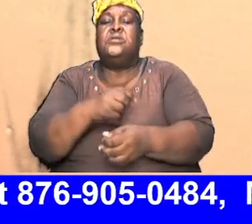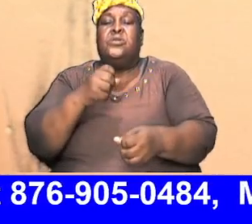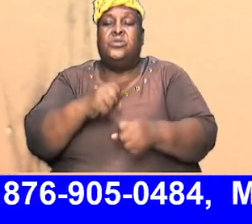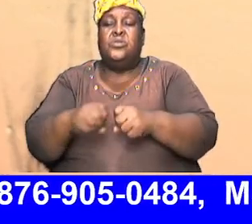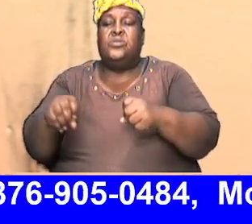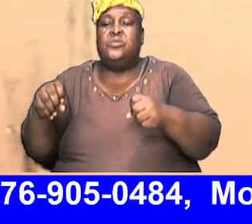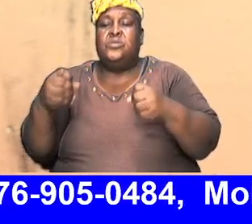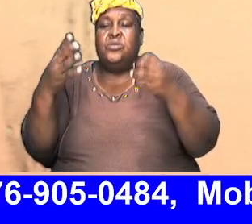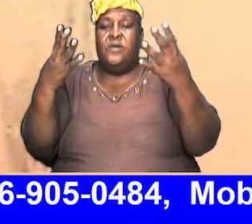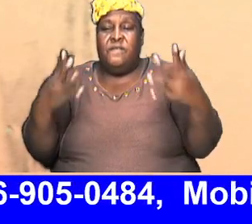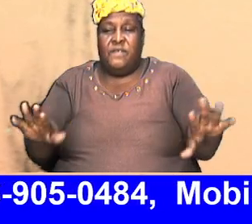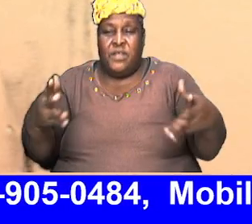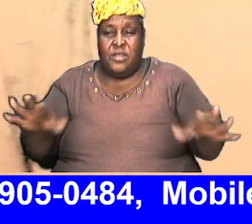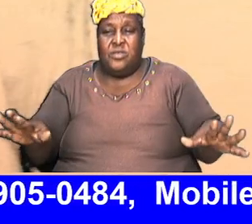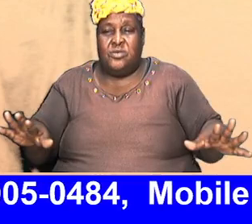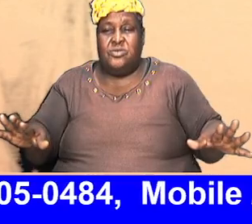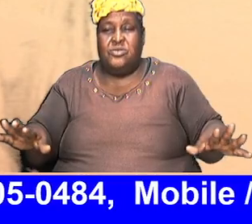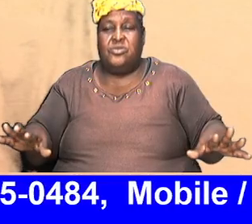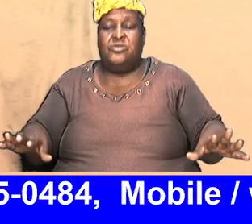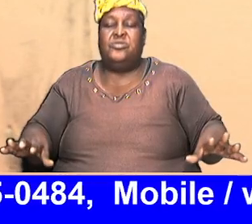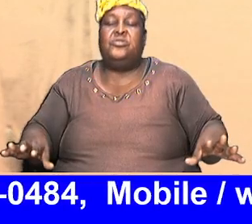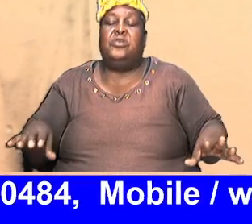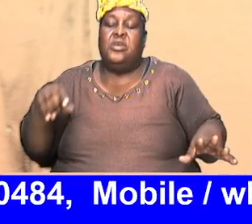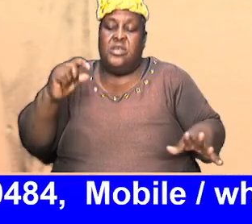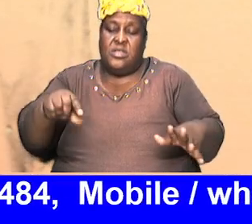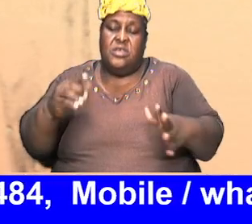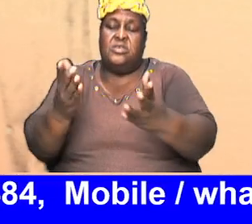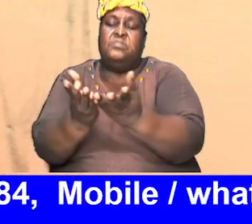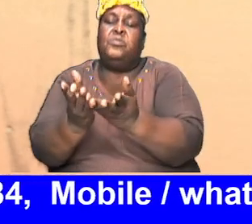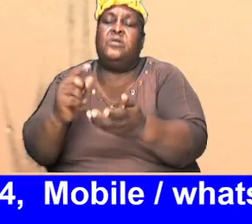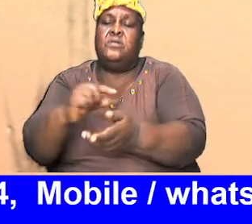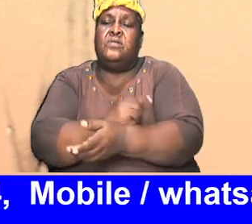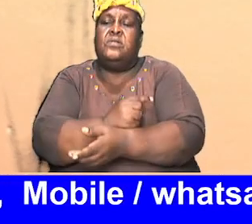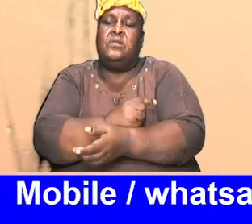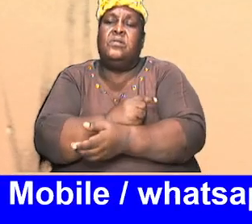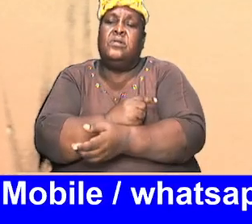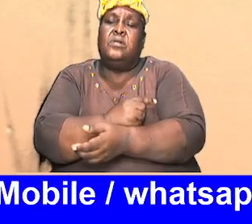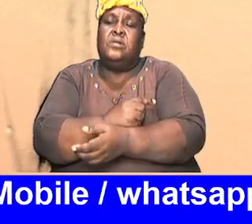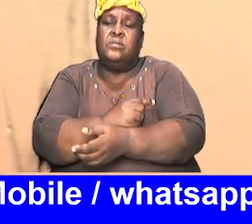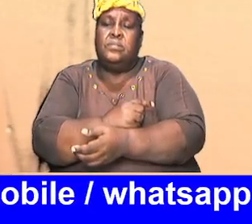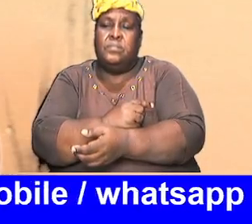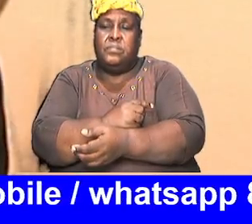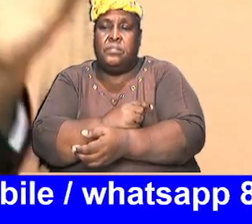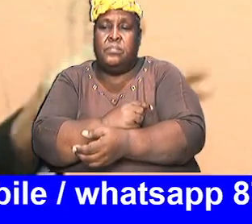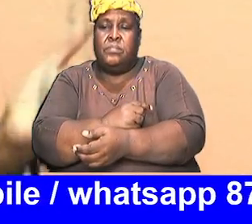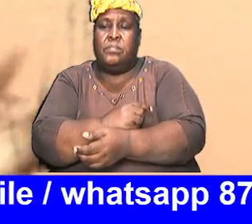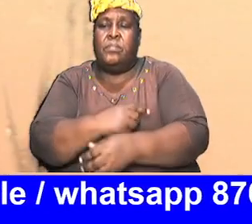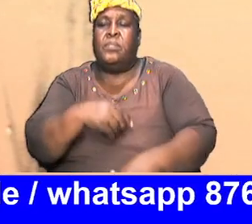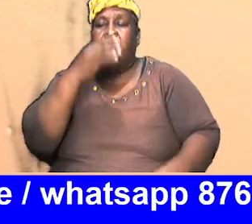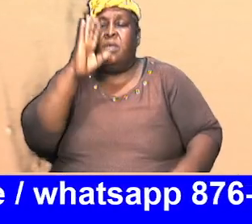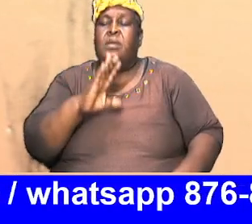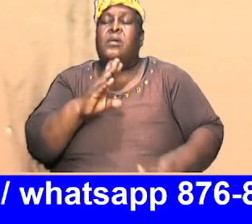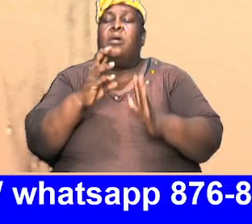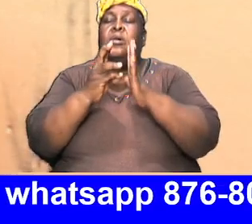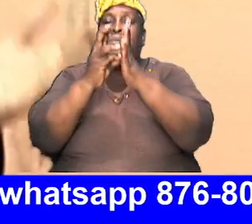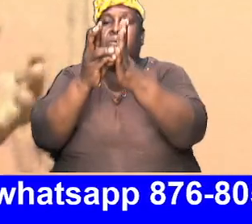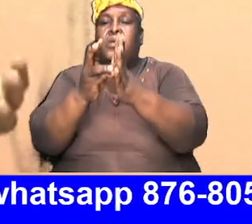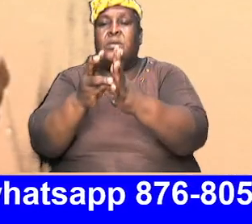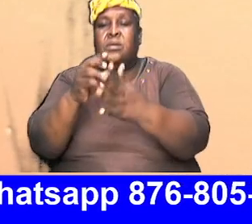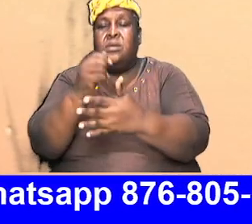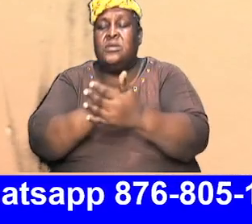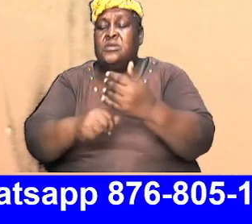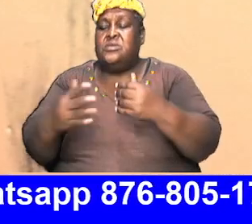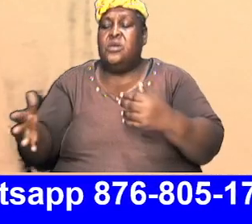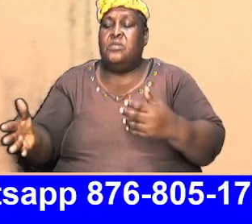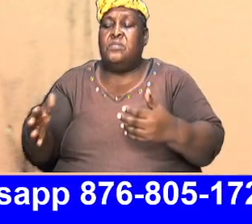close out on this study tonight in this book and we pick up God's willing something